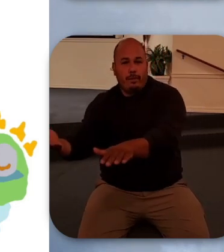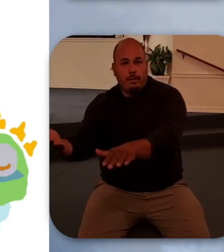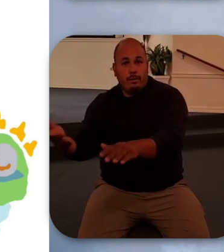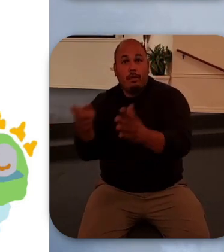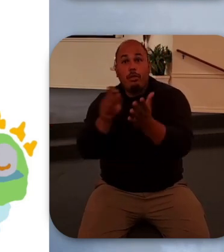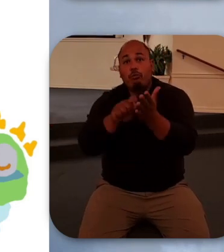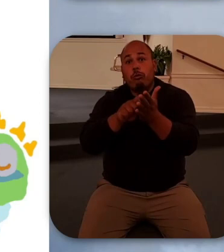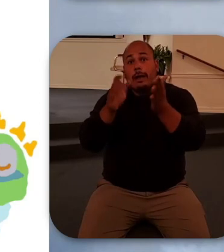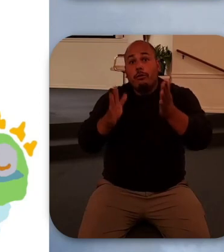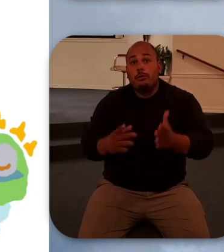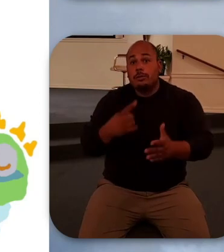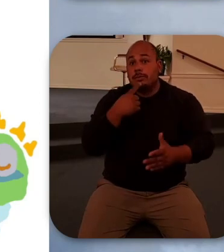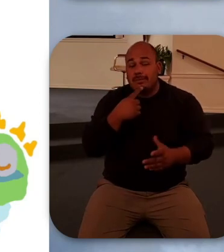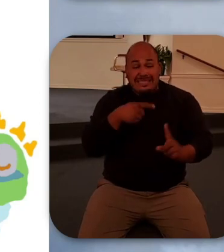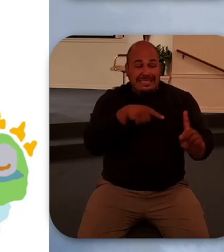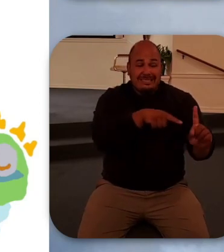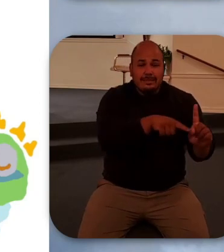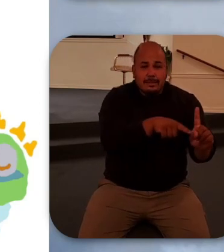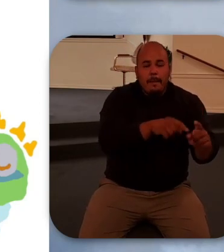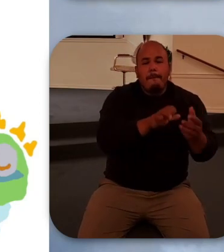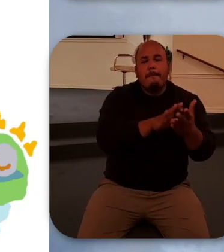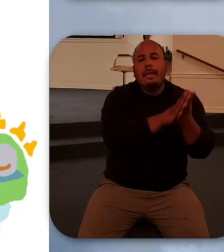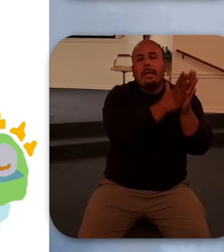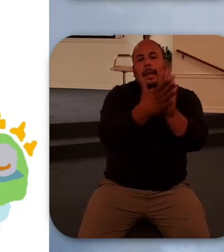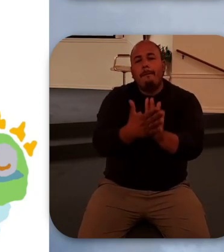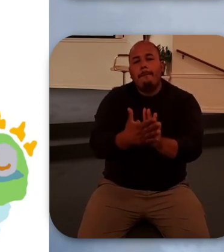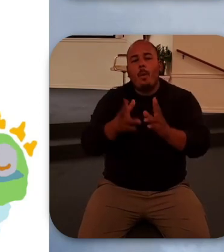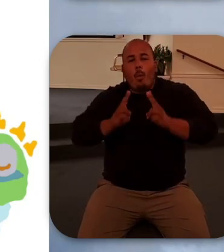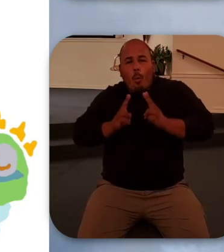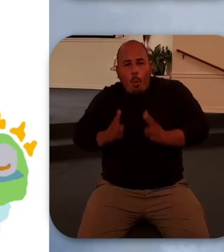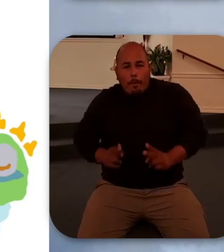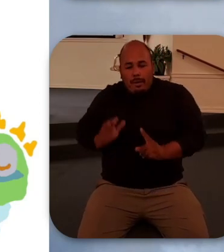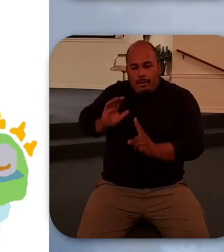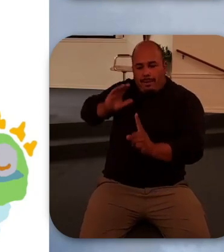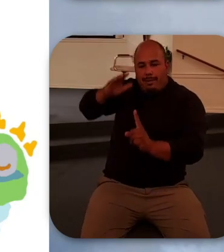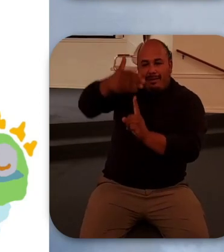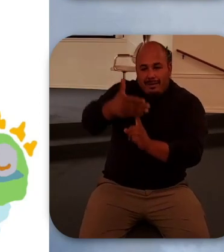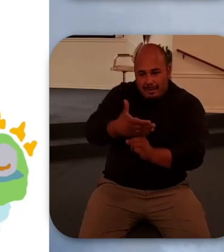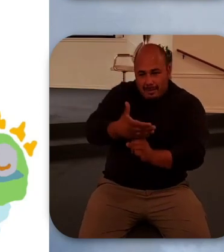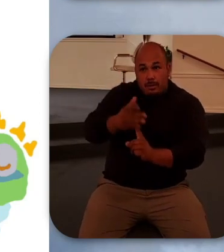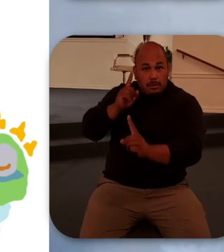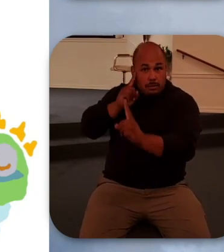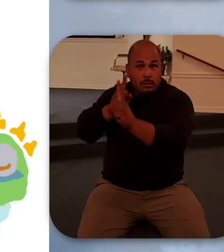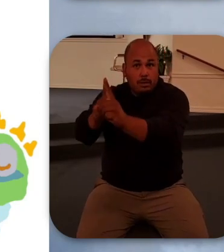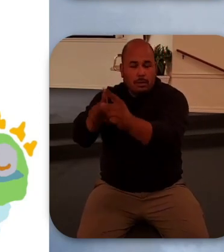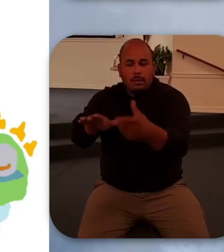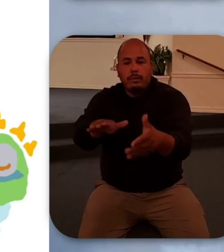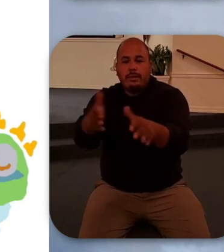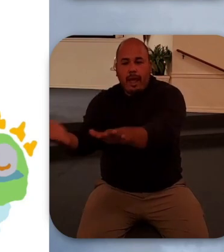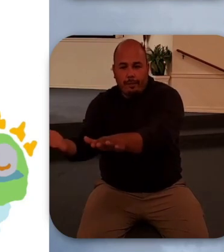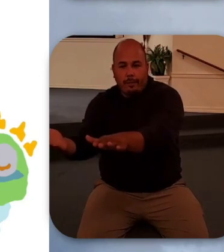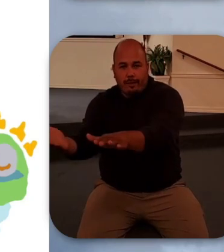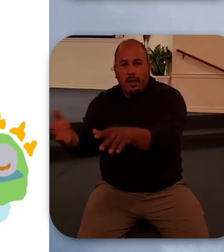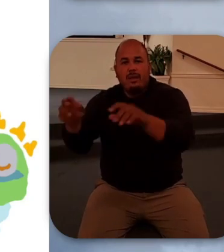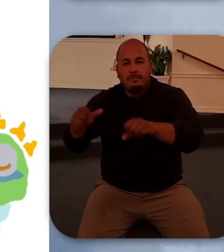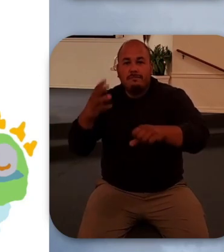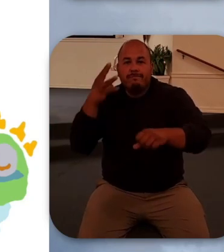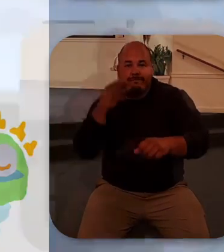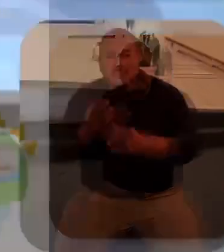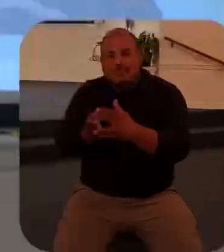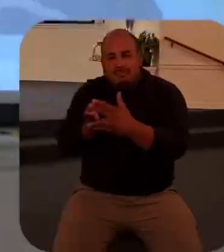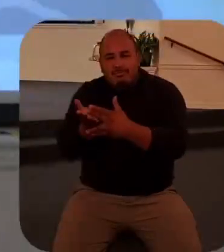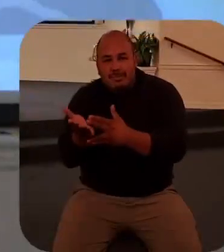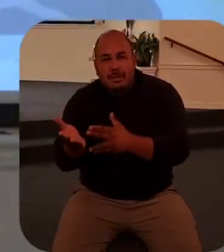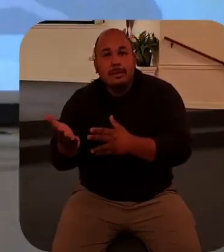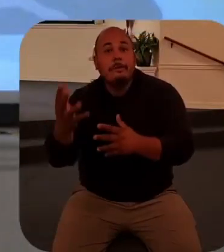Jesus became human in order to die so that by his own death he could destroy from the inside the